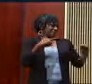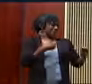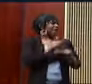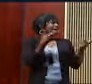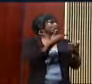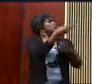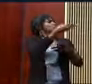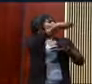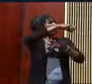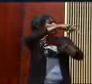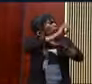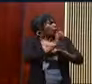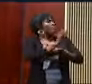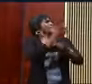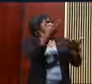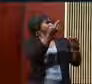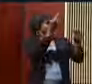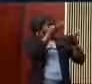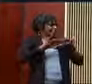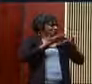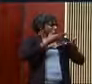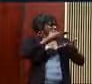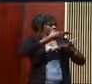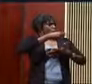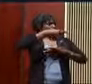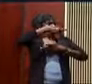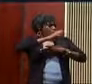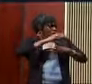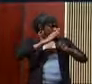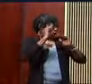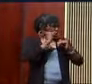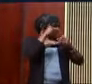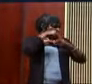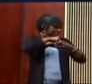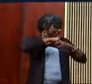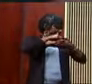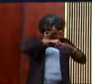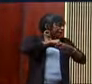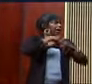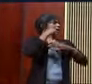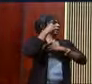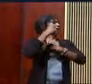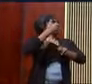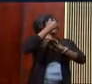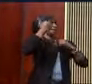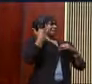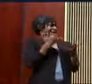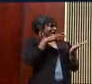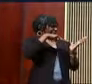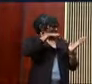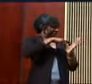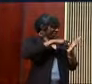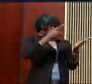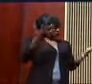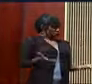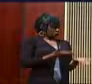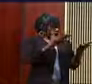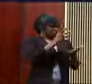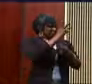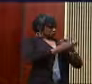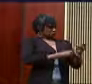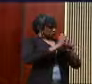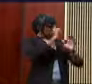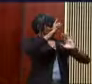hoped me and you put hope back in me. And because you put hope back in me, I'm standing here right now.